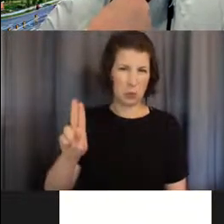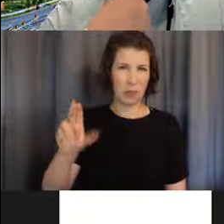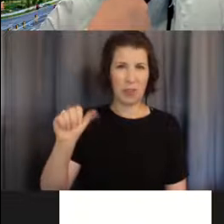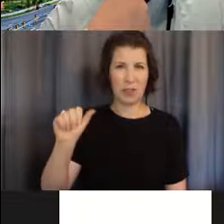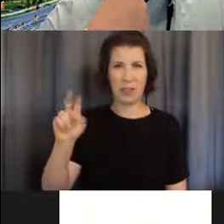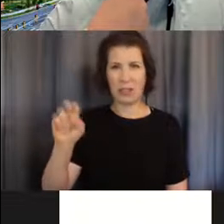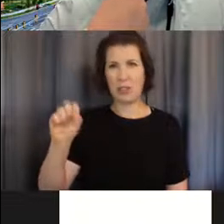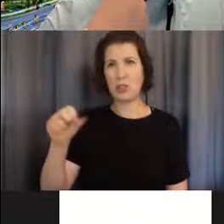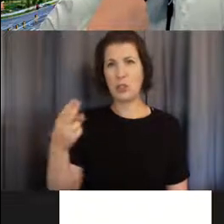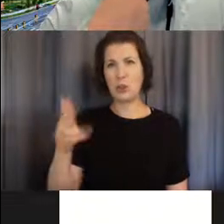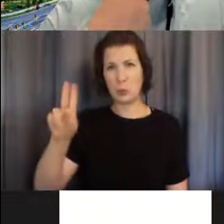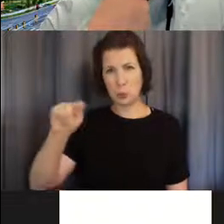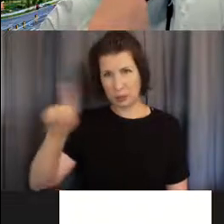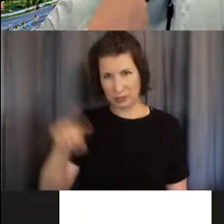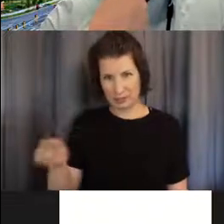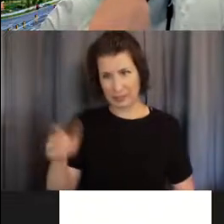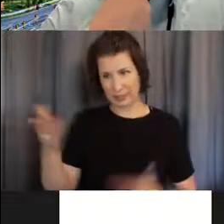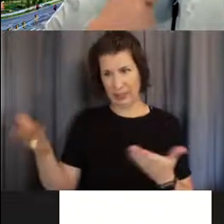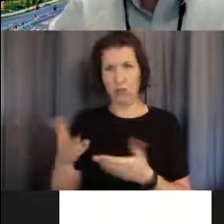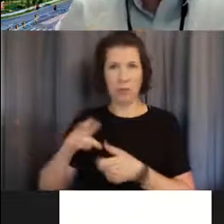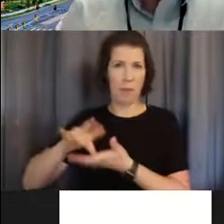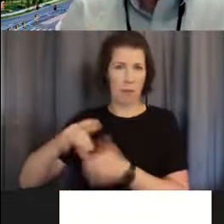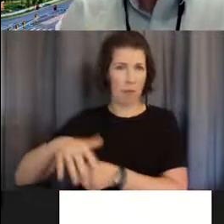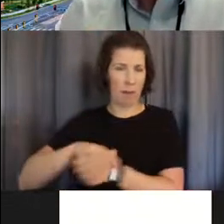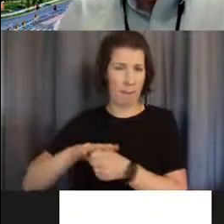department here on the Anschutz medical campus.